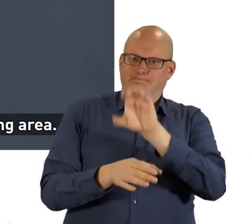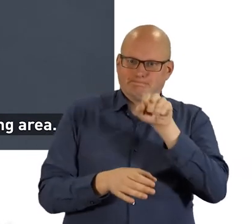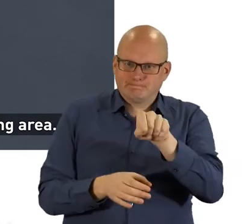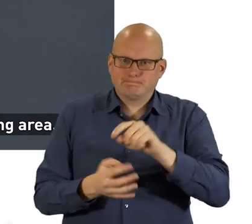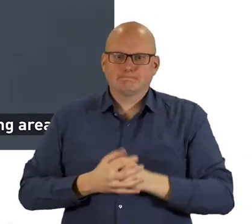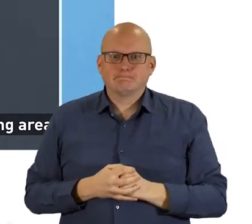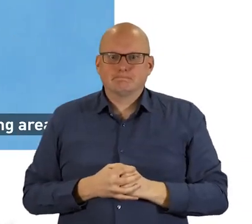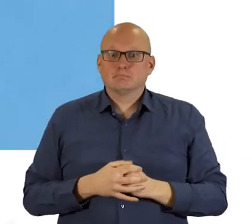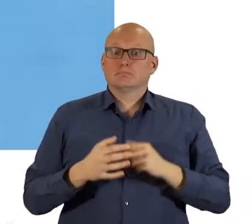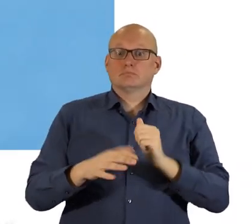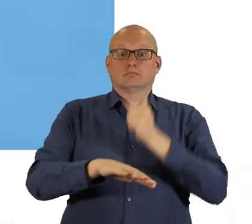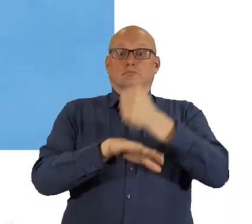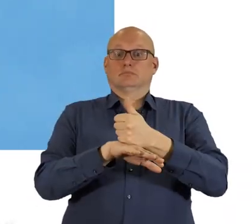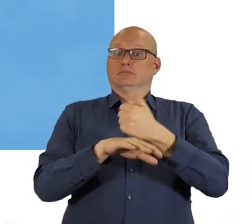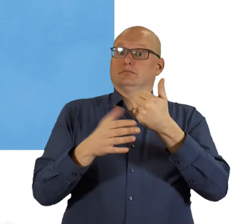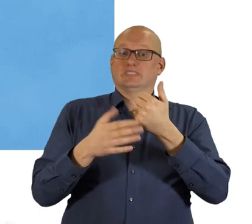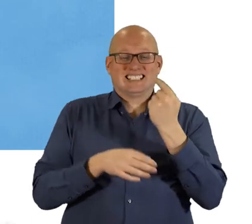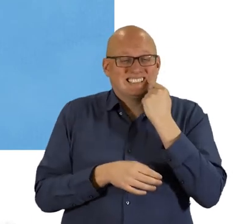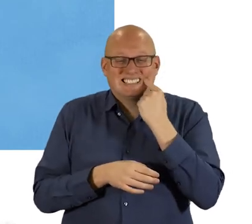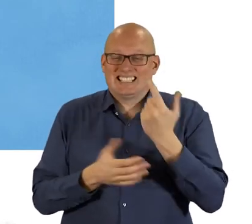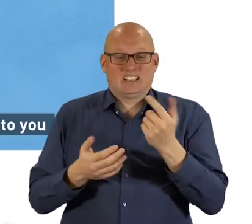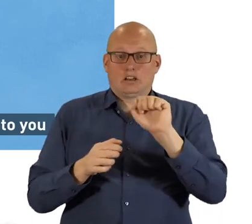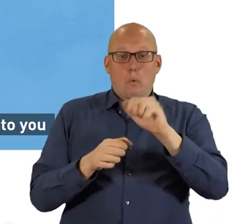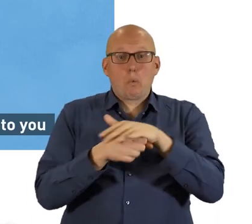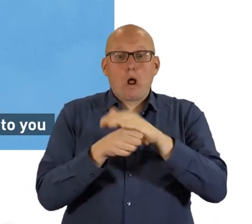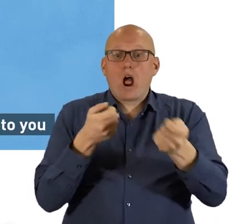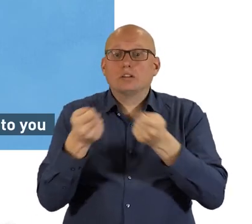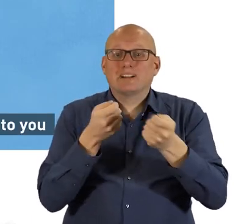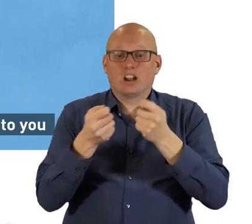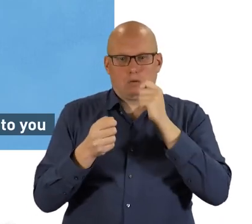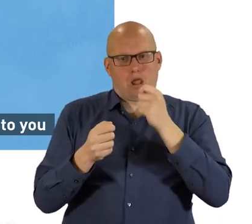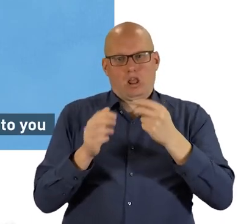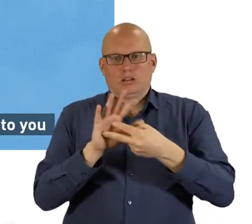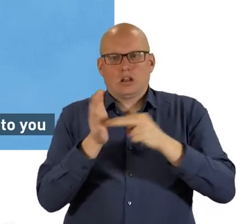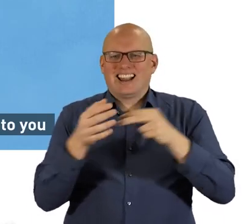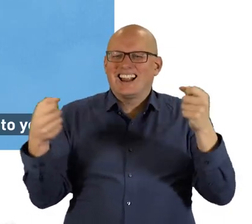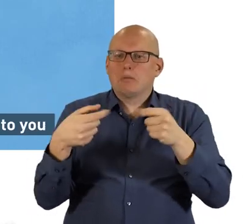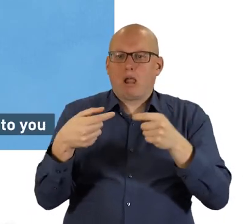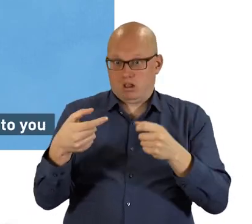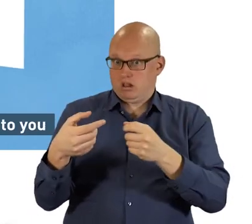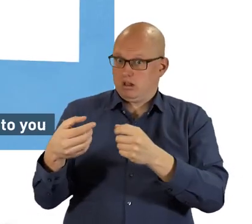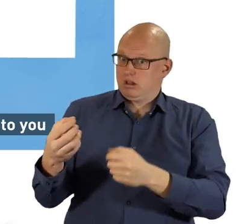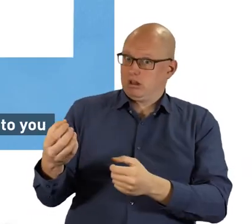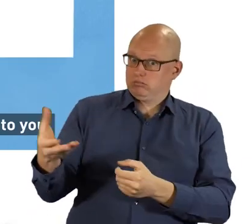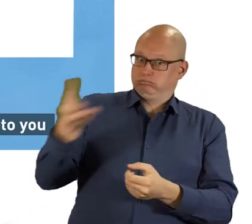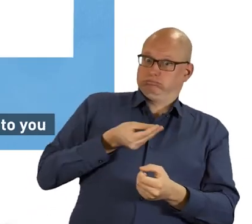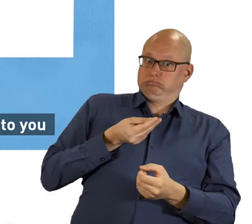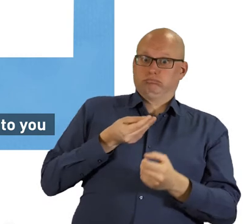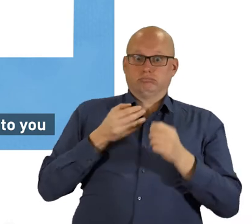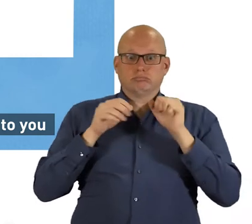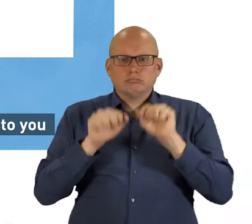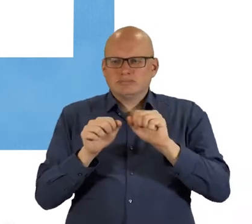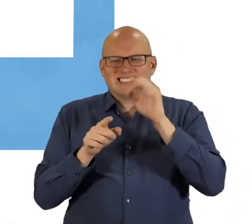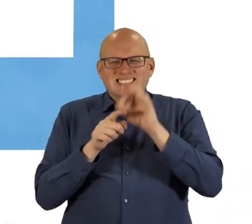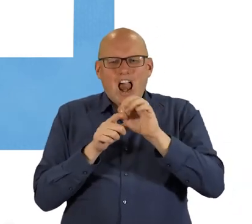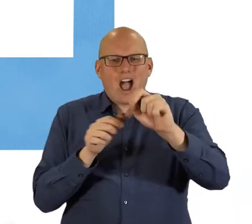private waiting area. Getting set up is easy. Your local administrator will arrange for an email to be sent